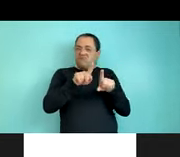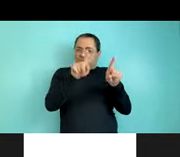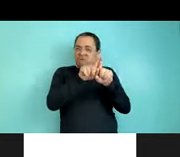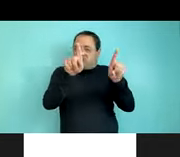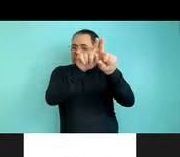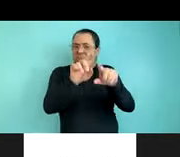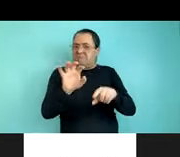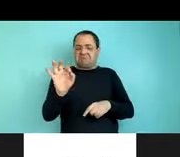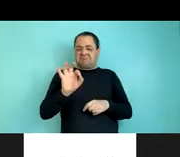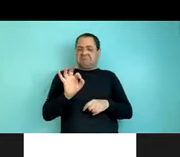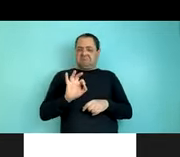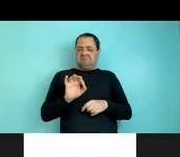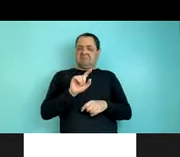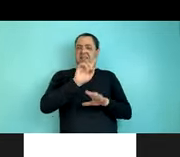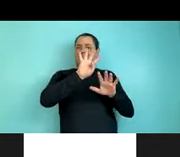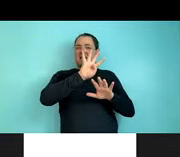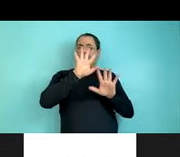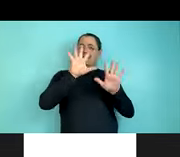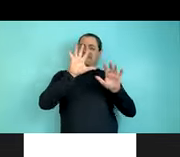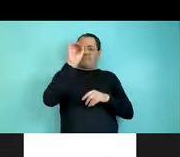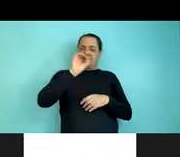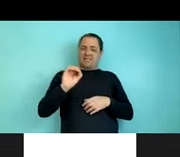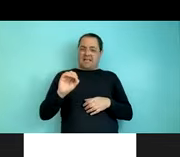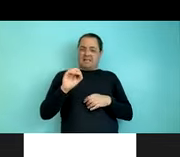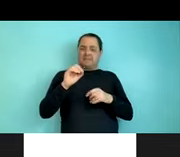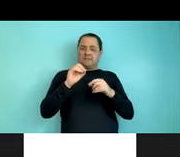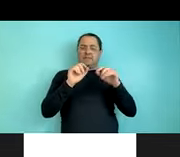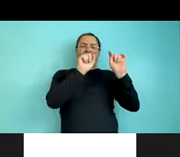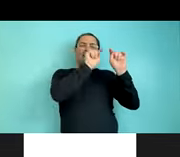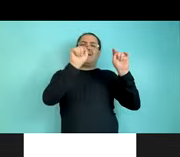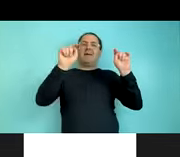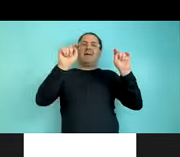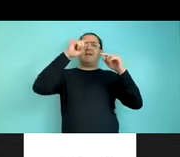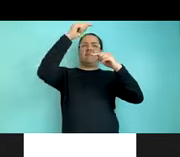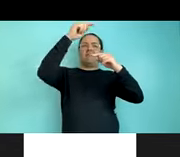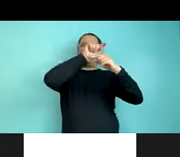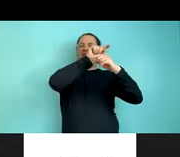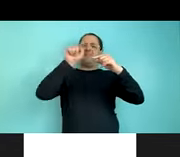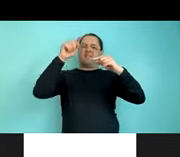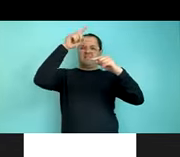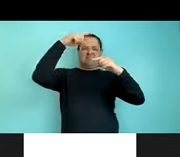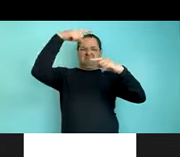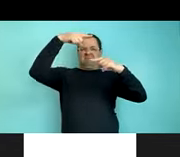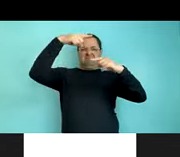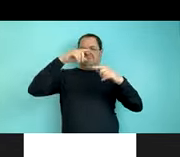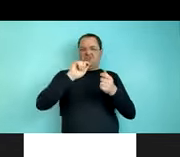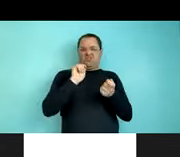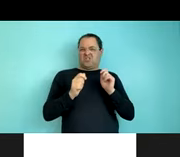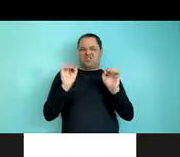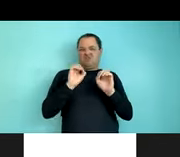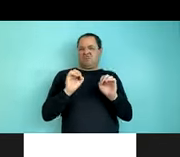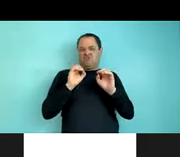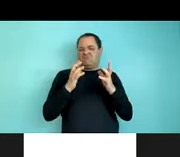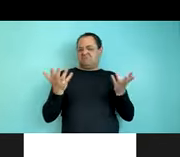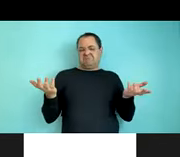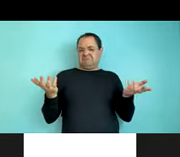the 95% confidence intervals overlap with the zero line, meaning that there was no change, meaning that the change in entropy in